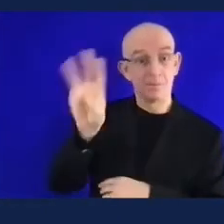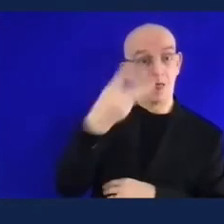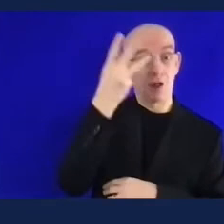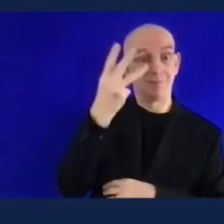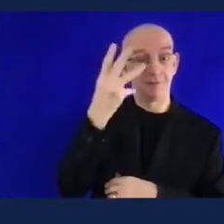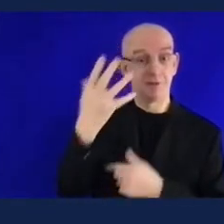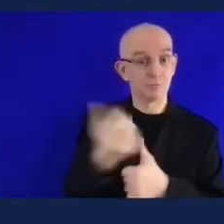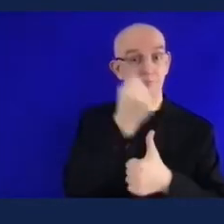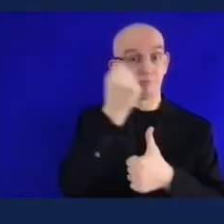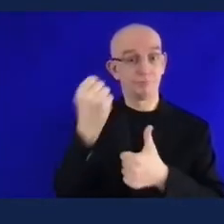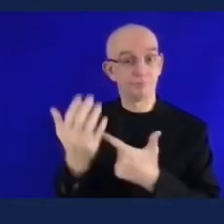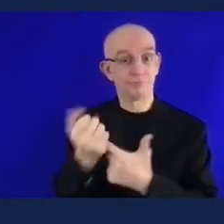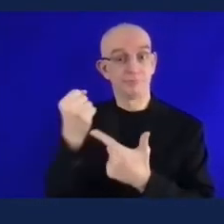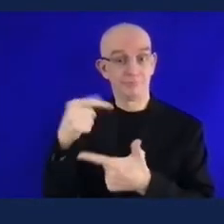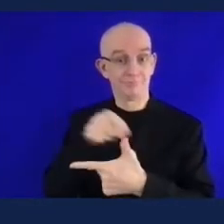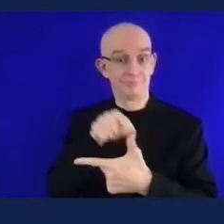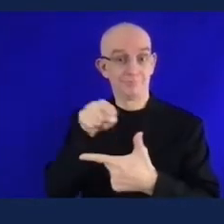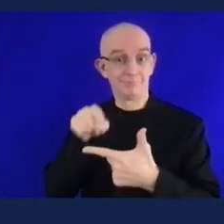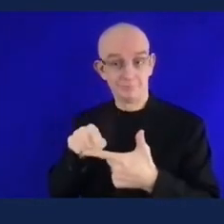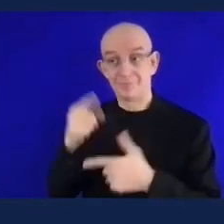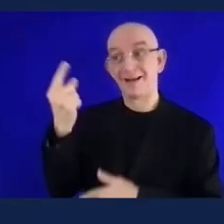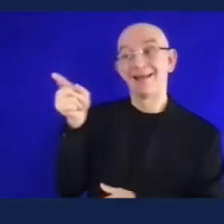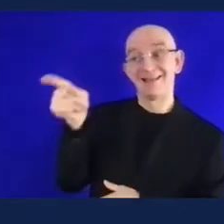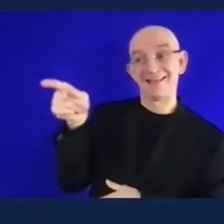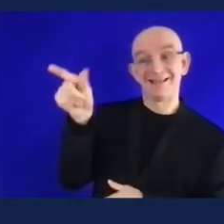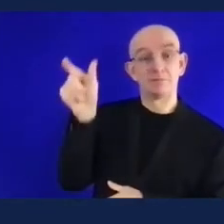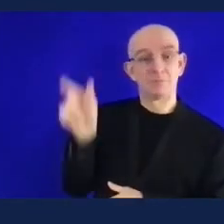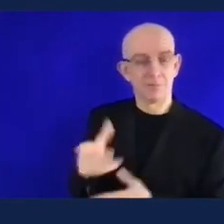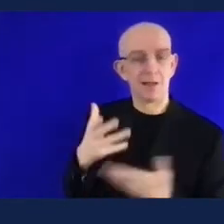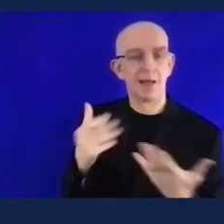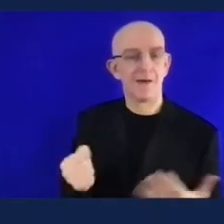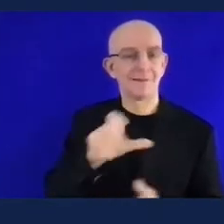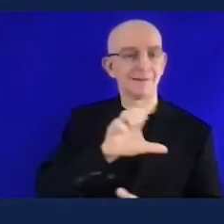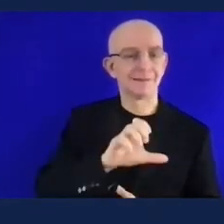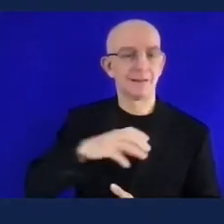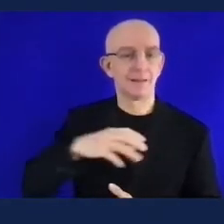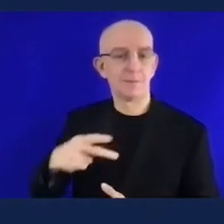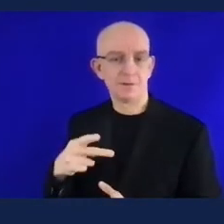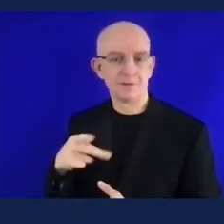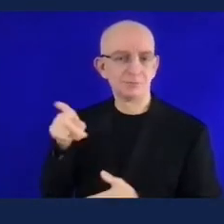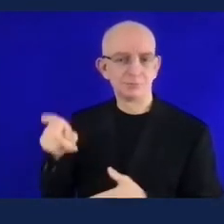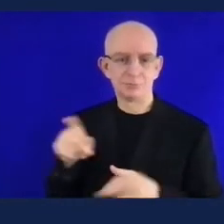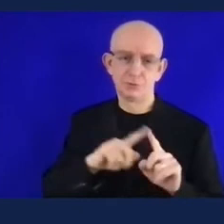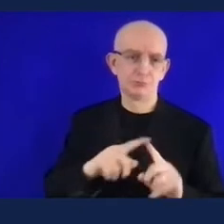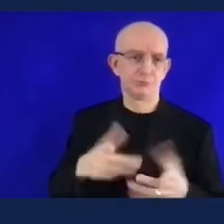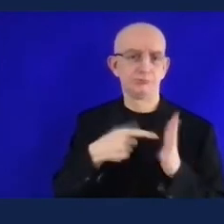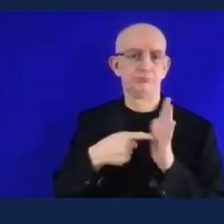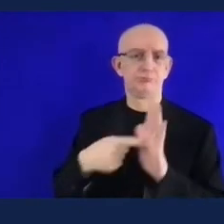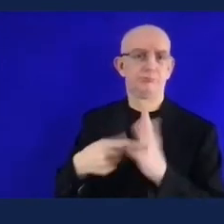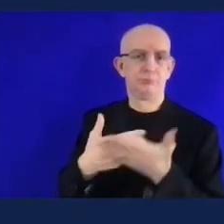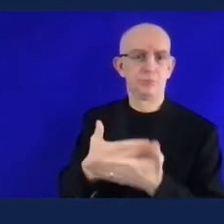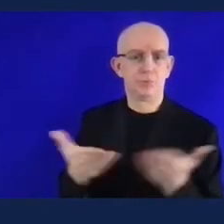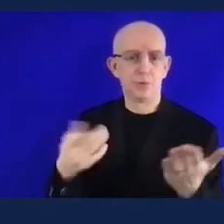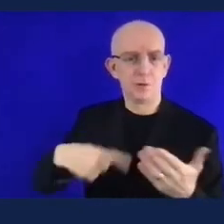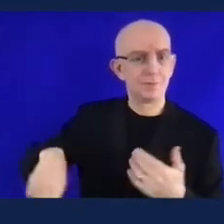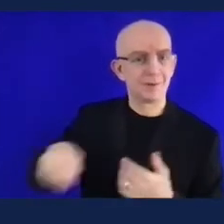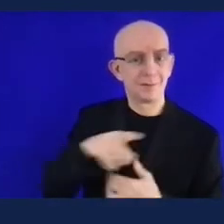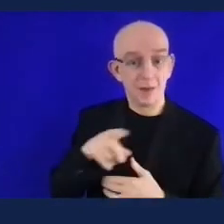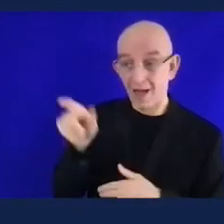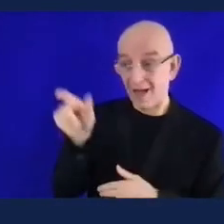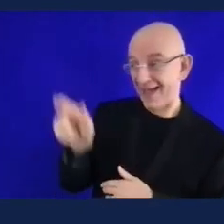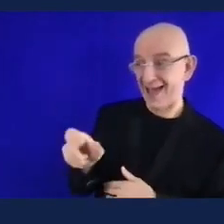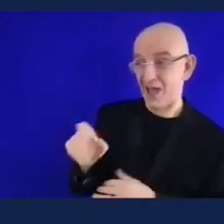important that that we build that in our governing board we have a board of 12 members um seven of them have disabilities